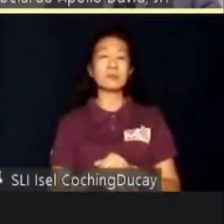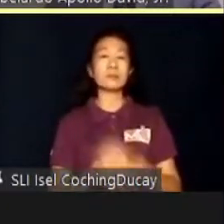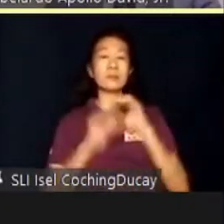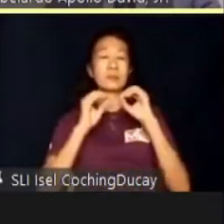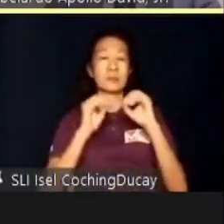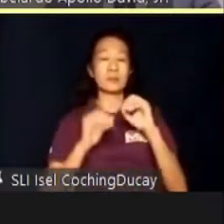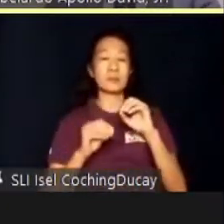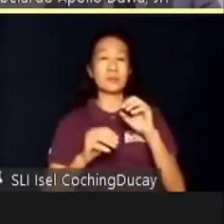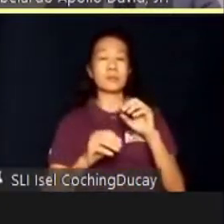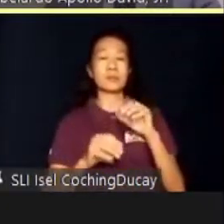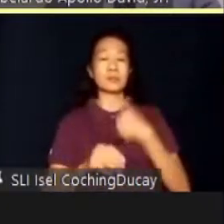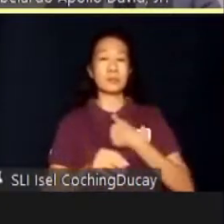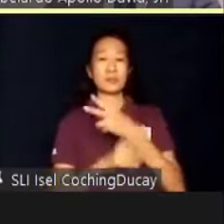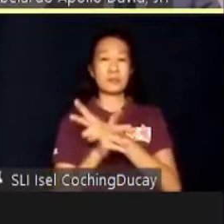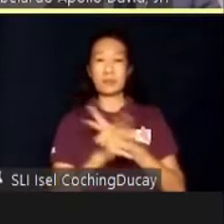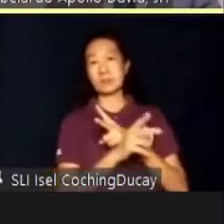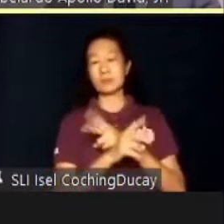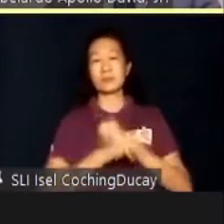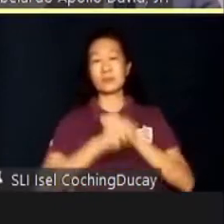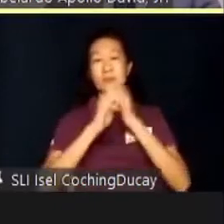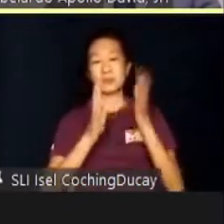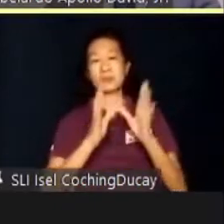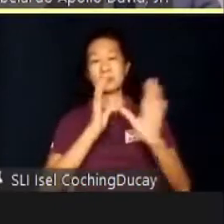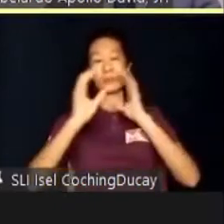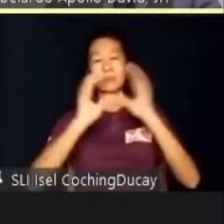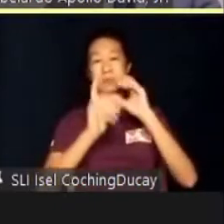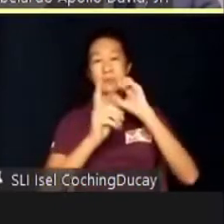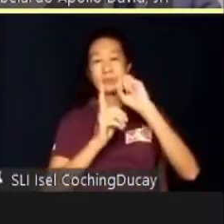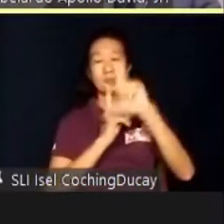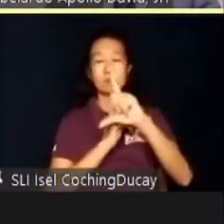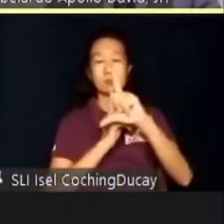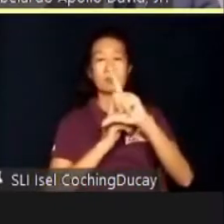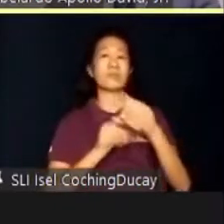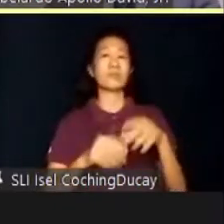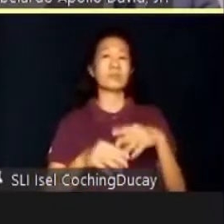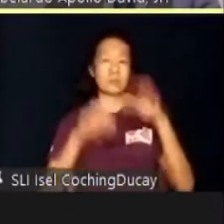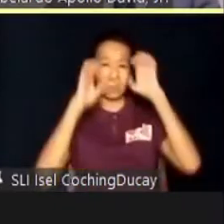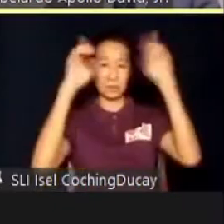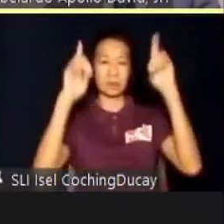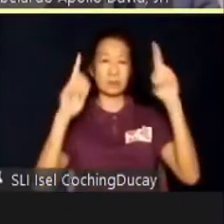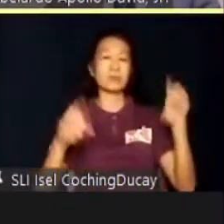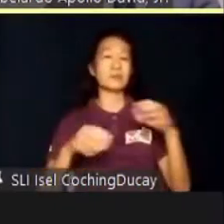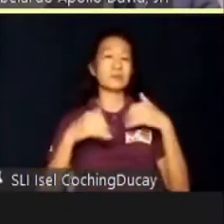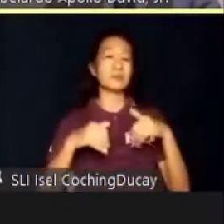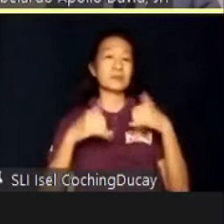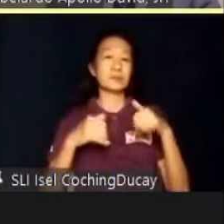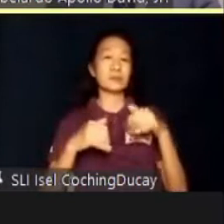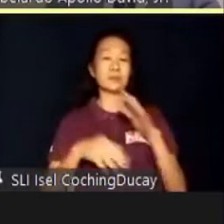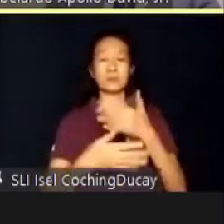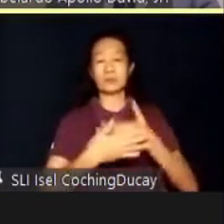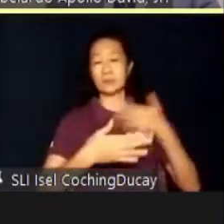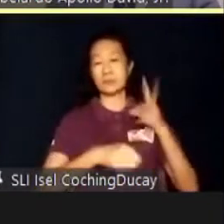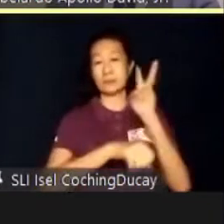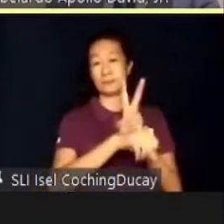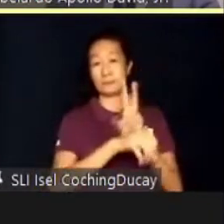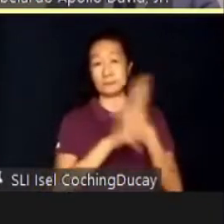self-advocacy, communication, social, functional academics, leisure, and pre-vocational skills.